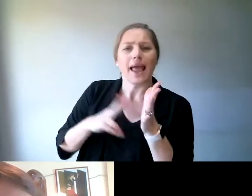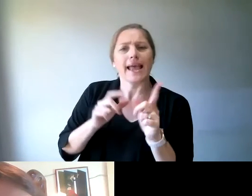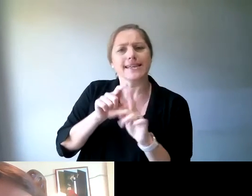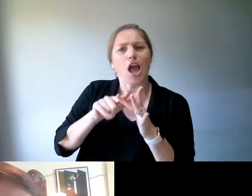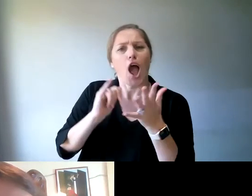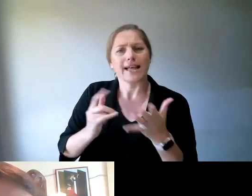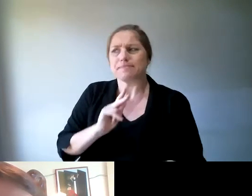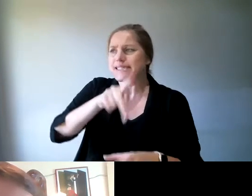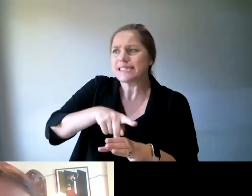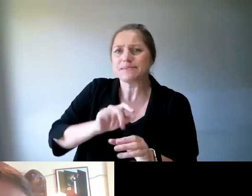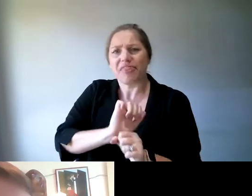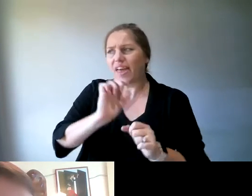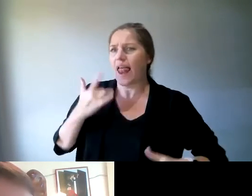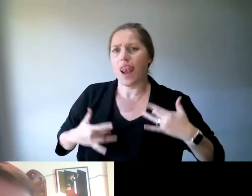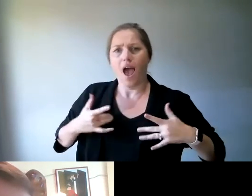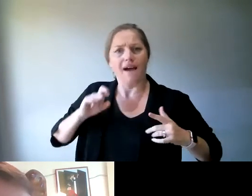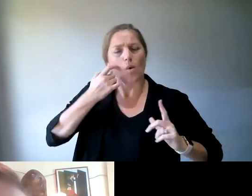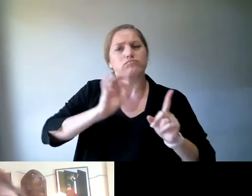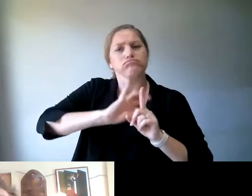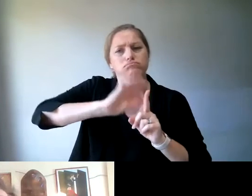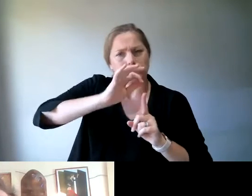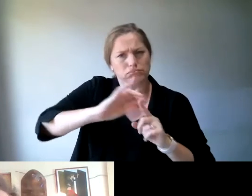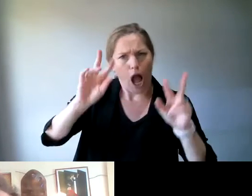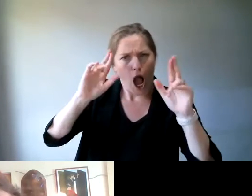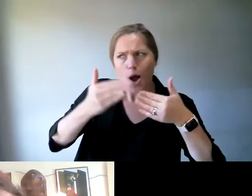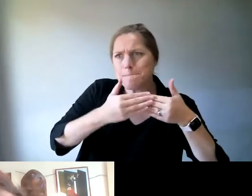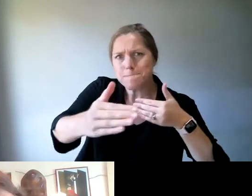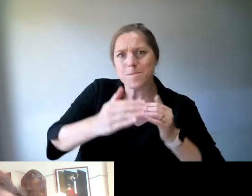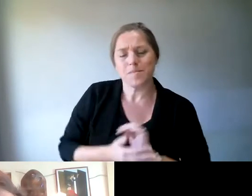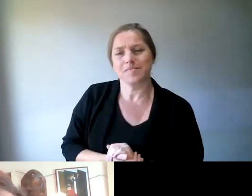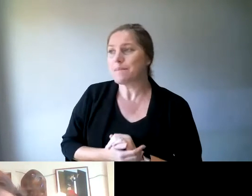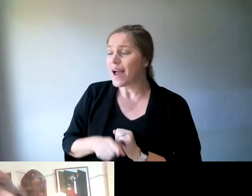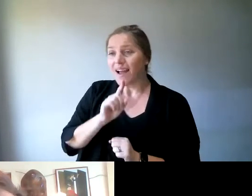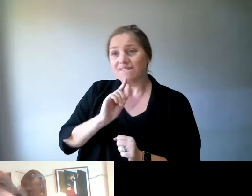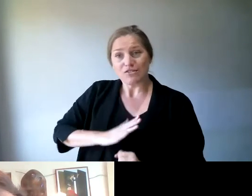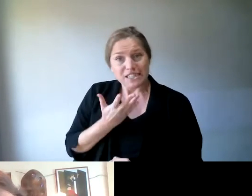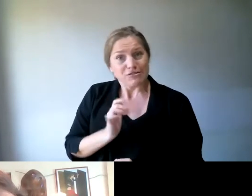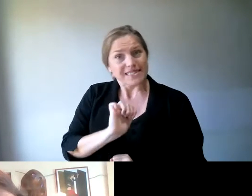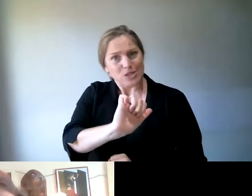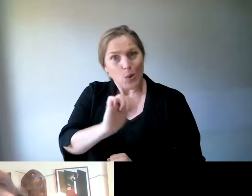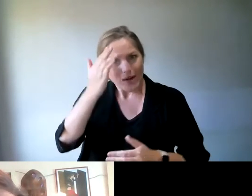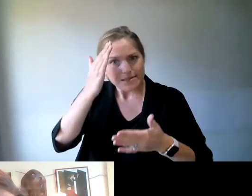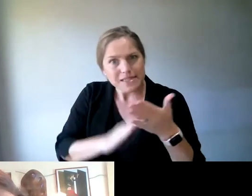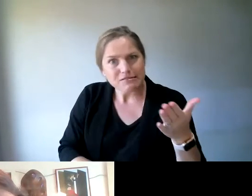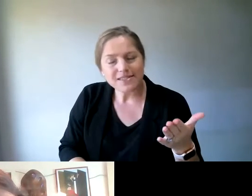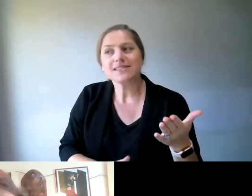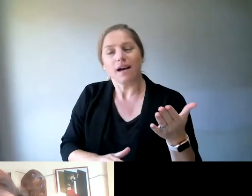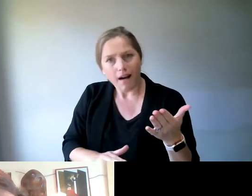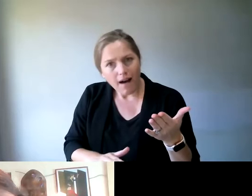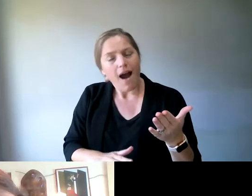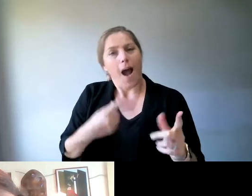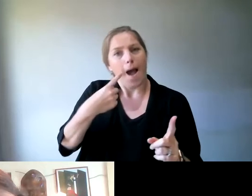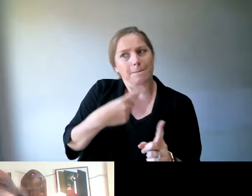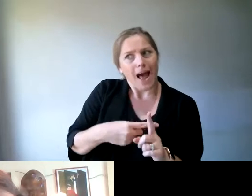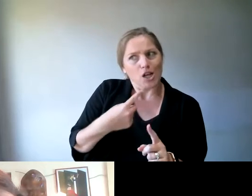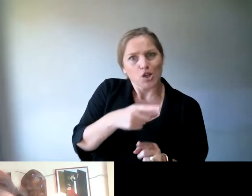And I guess it is interesting because you've got this experience of seeing both sides of the picture, your own experience as an NDIS participant, and